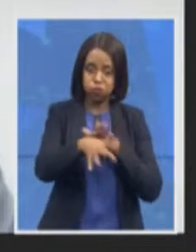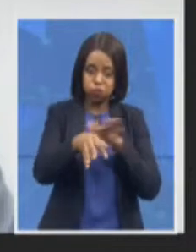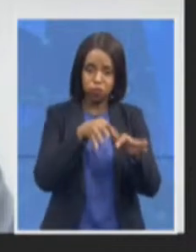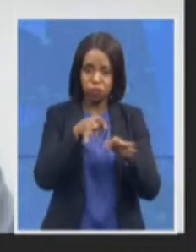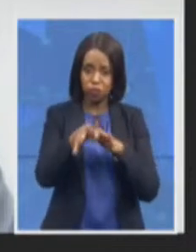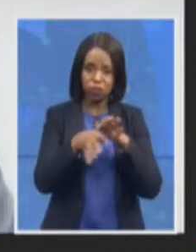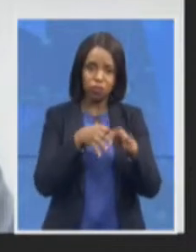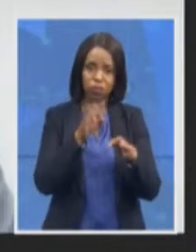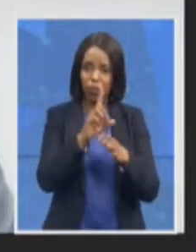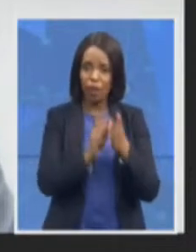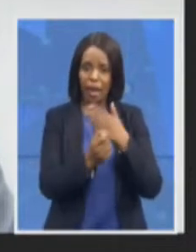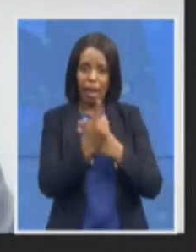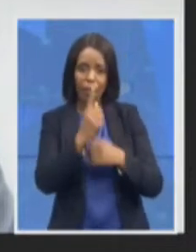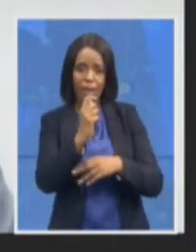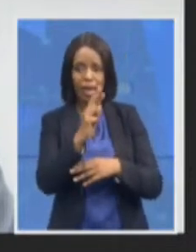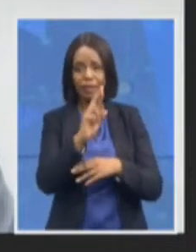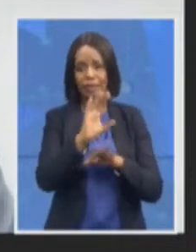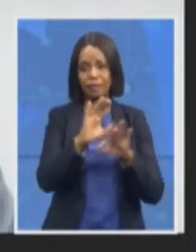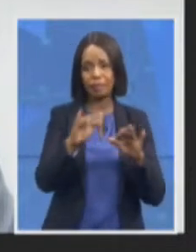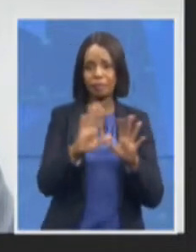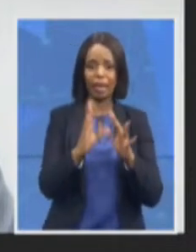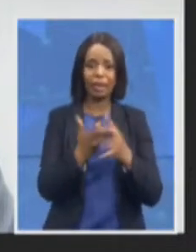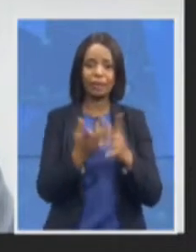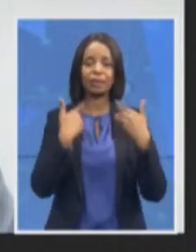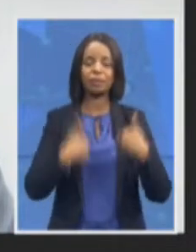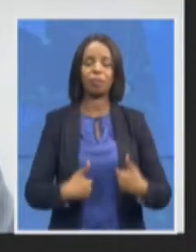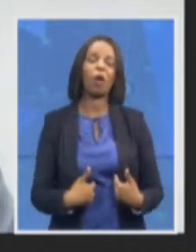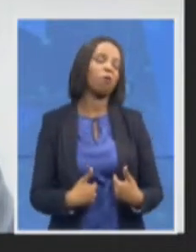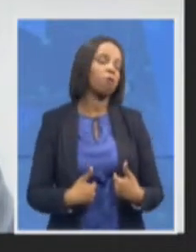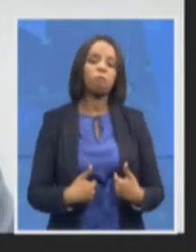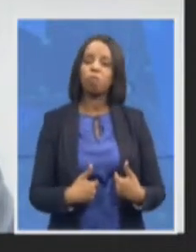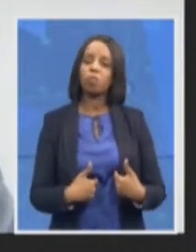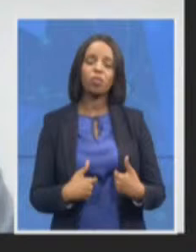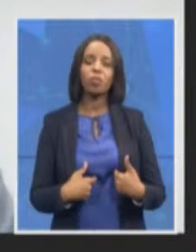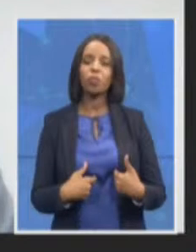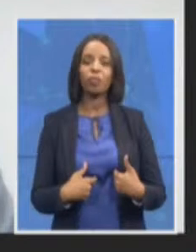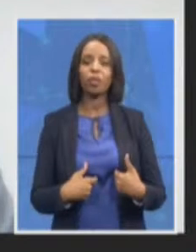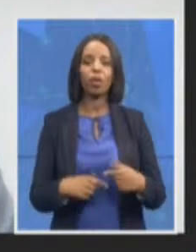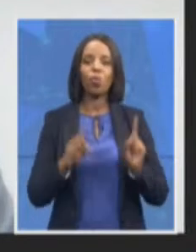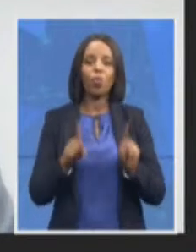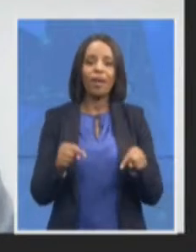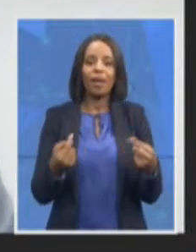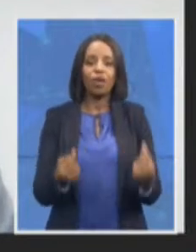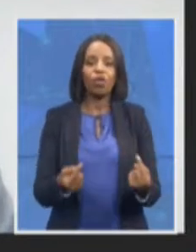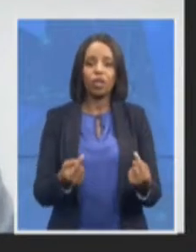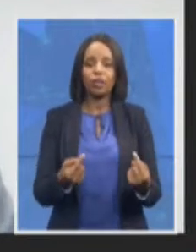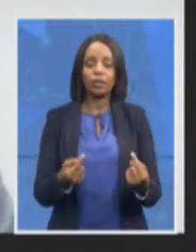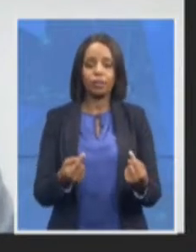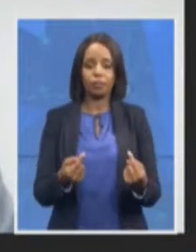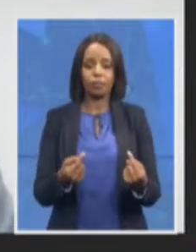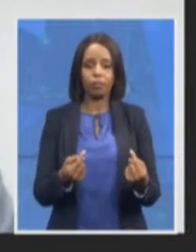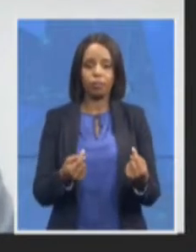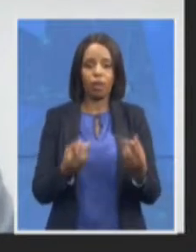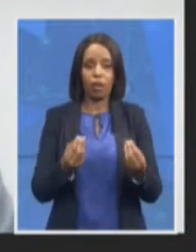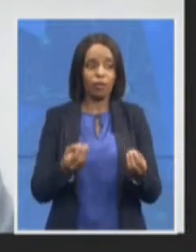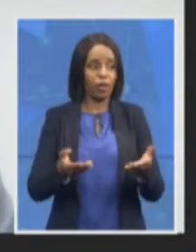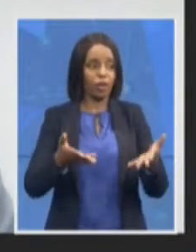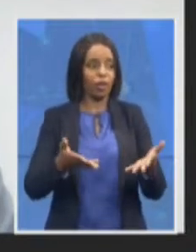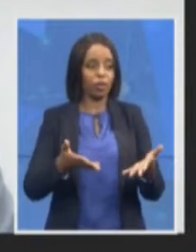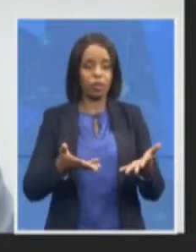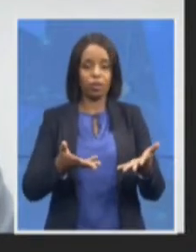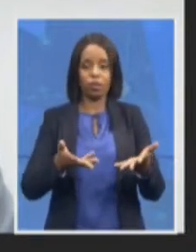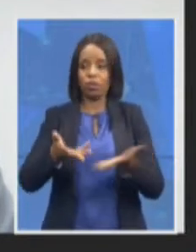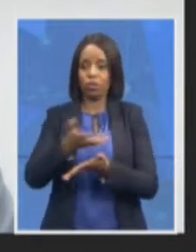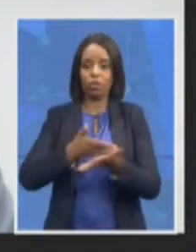indicated we can't be doing this kind of level of detail in a press briefing or in the media.